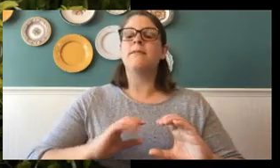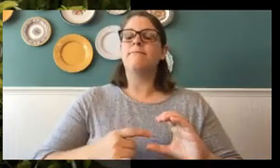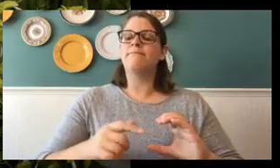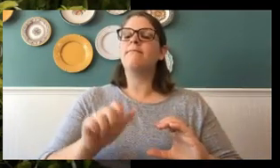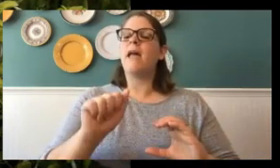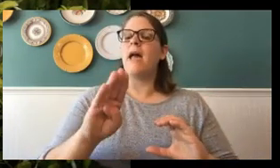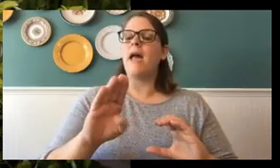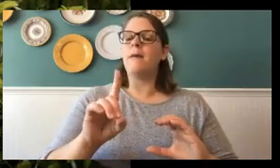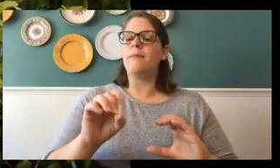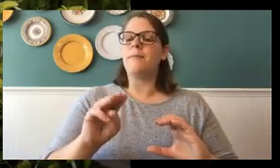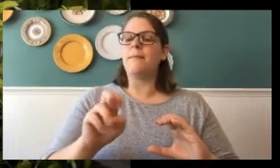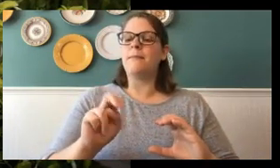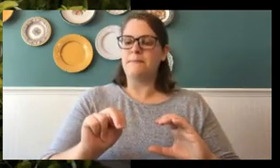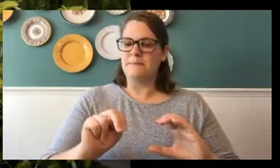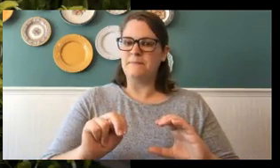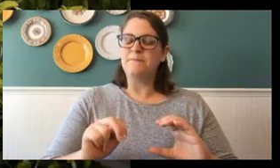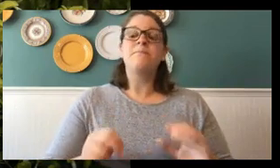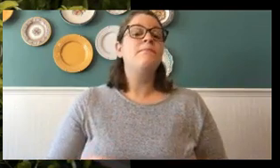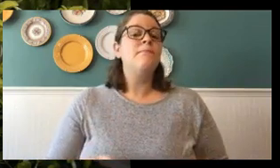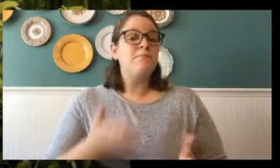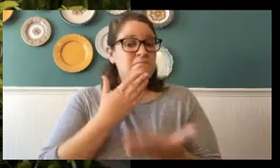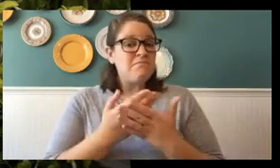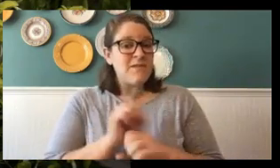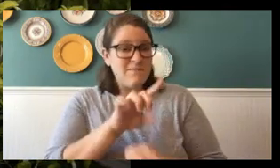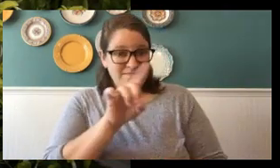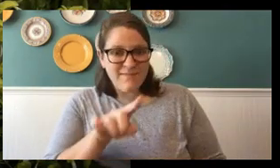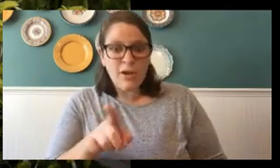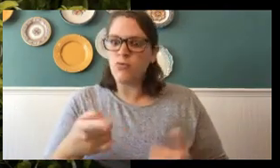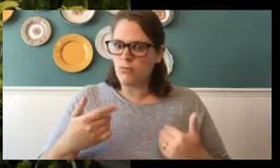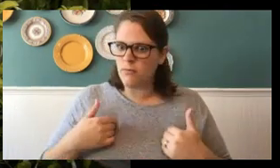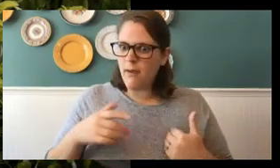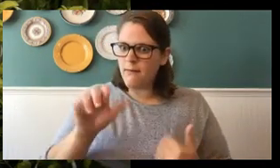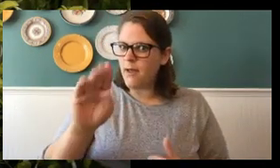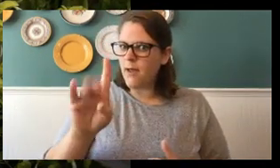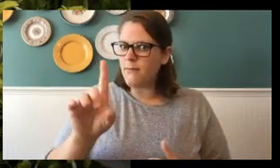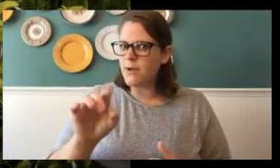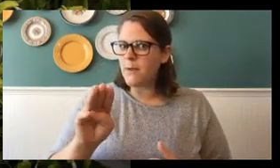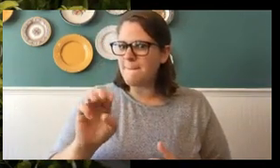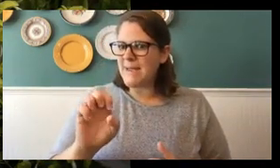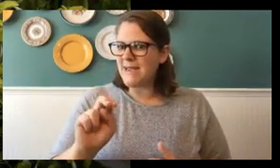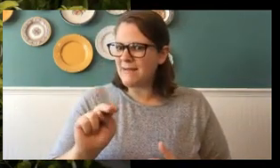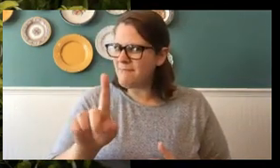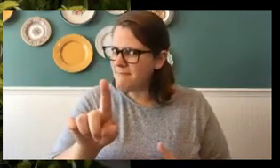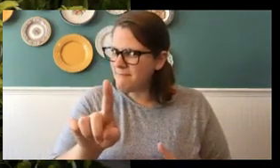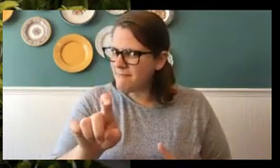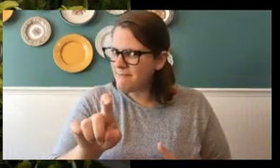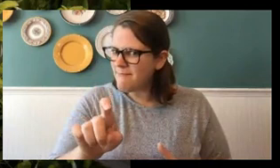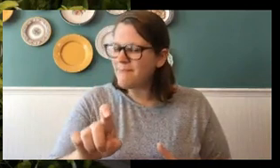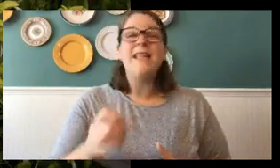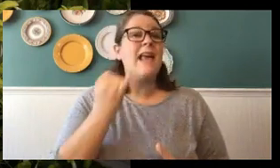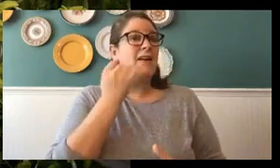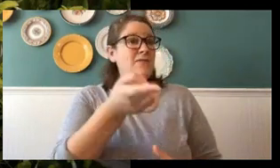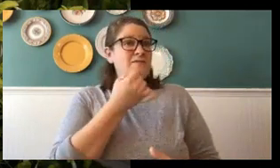Good job. Now, let me ask you. Do you have an abdomen? If you said no,